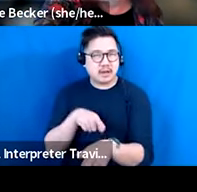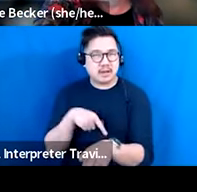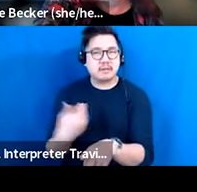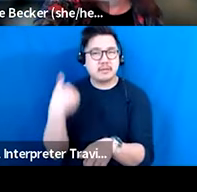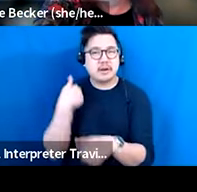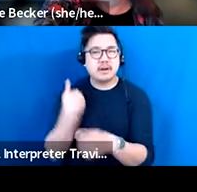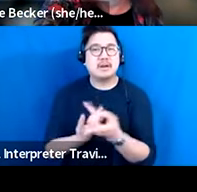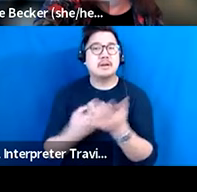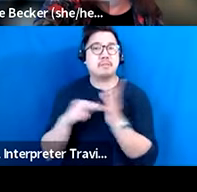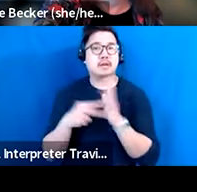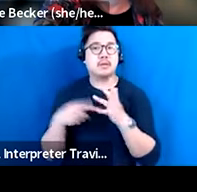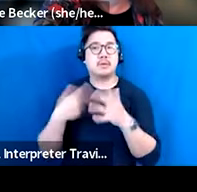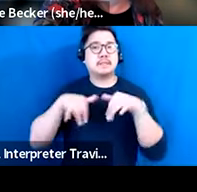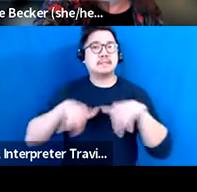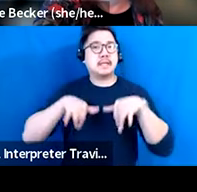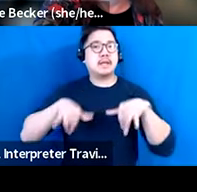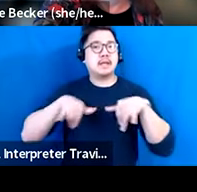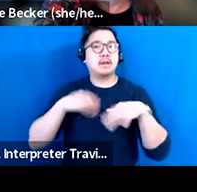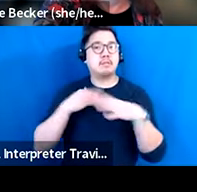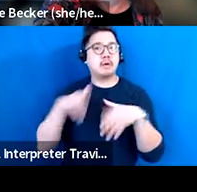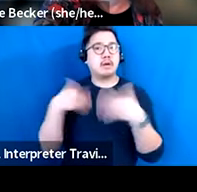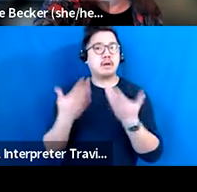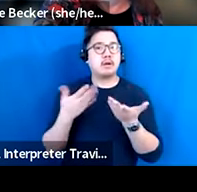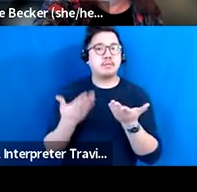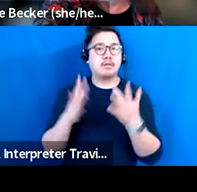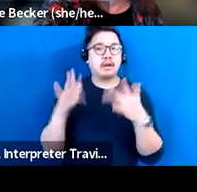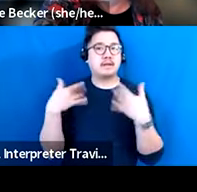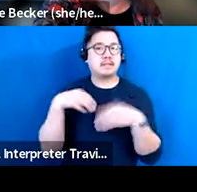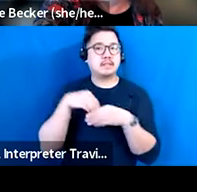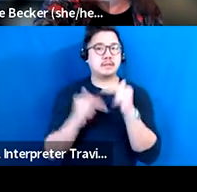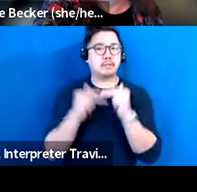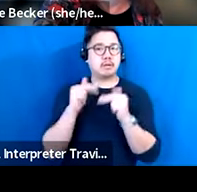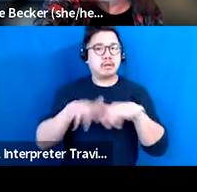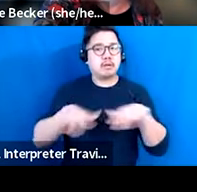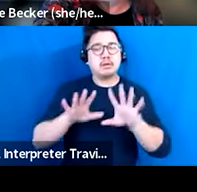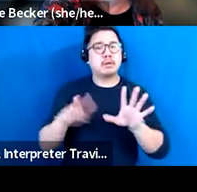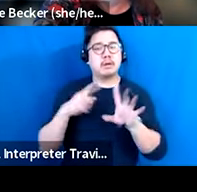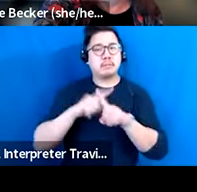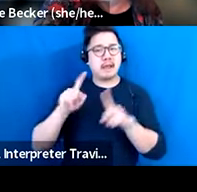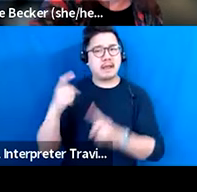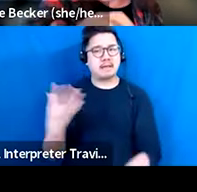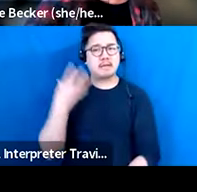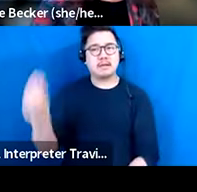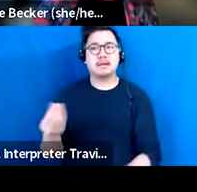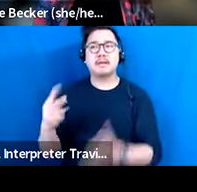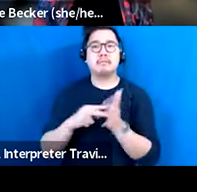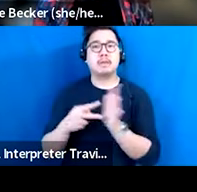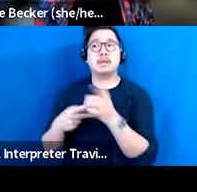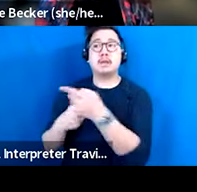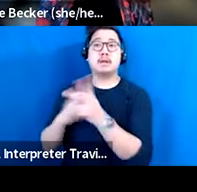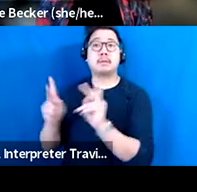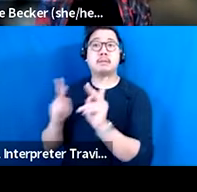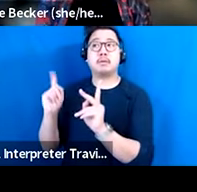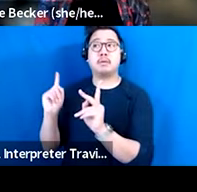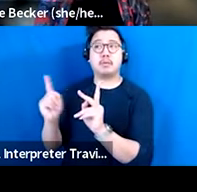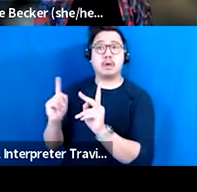forging partnerships or being in other community spaces and not always expecting people to come to us and having